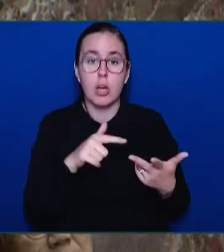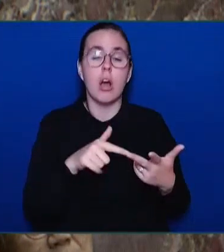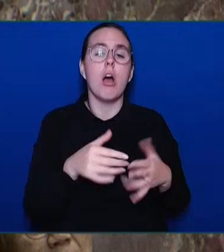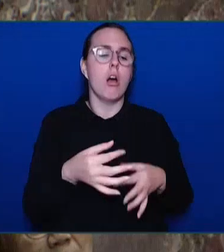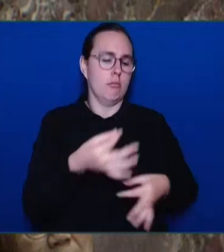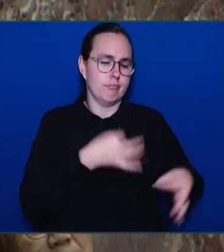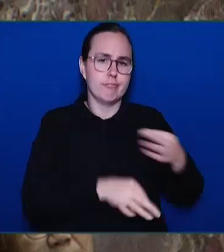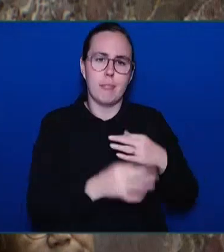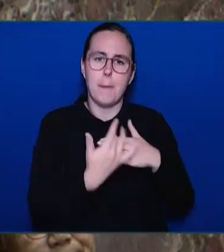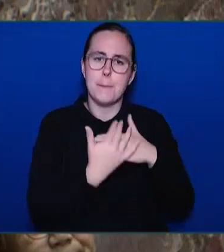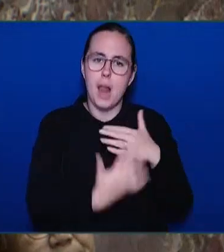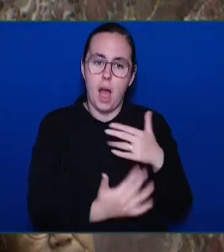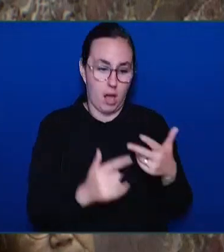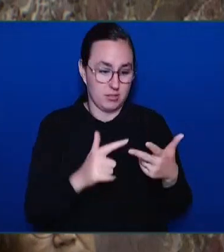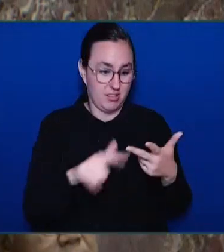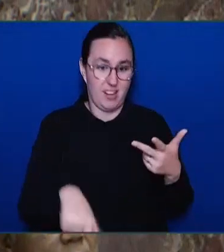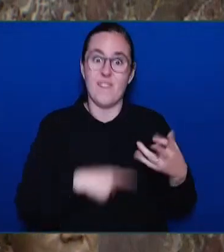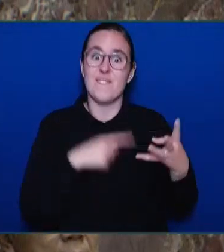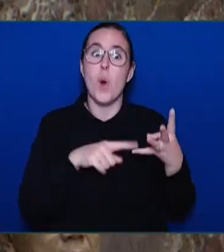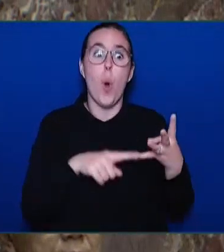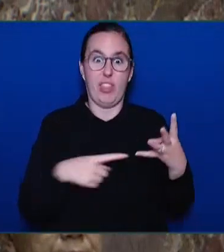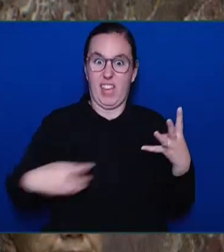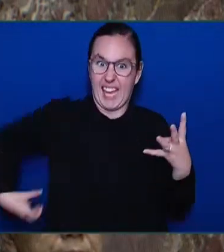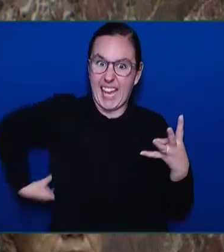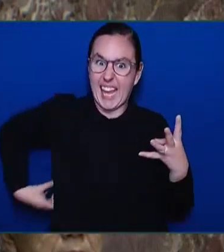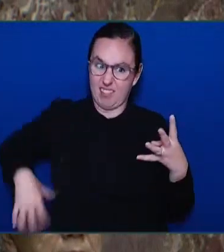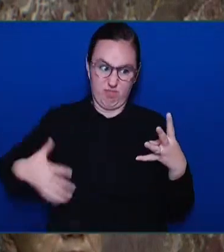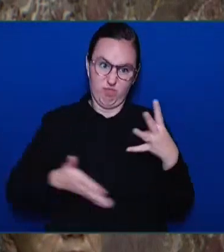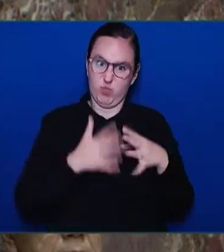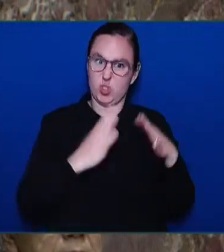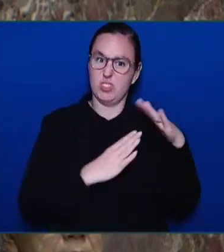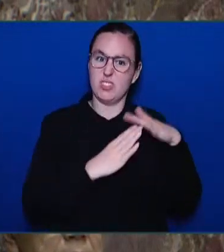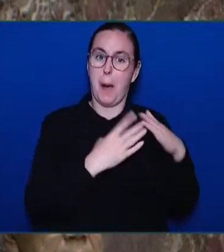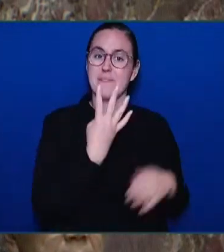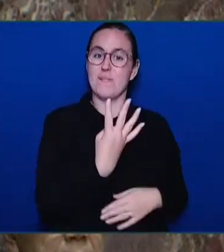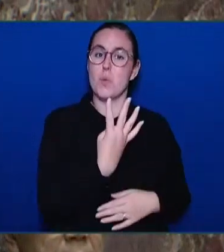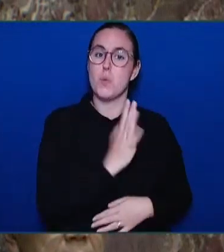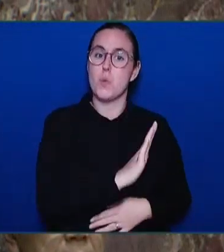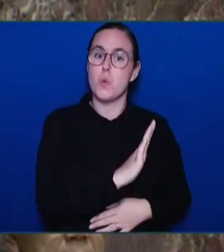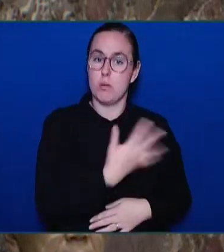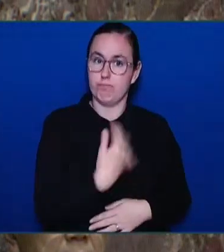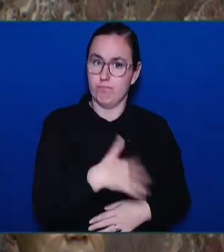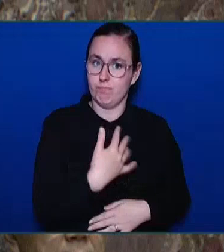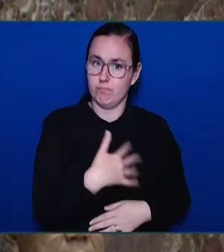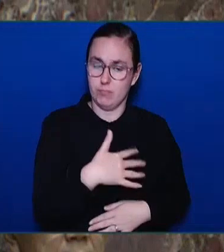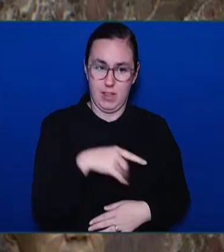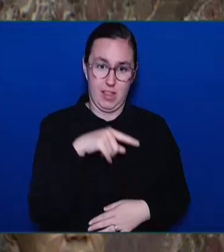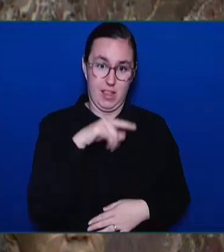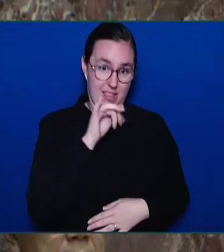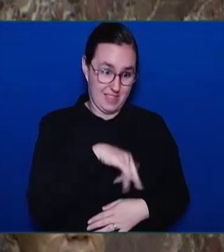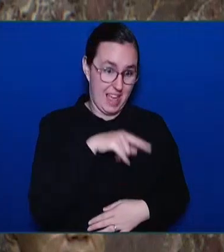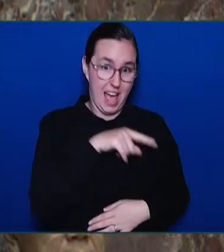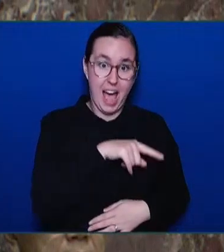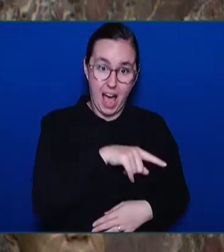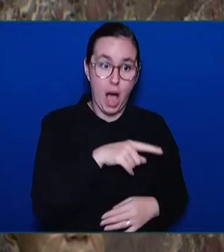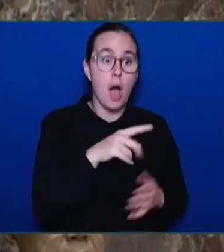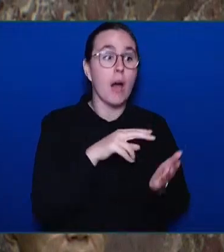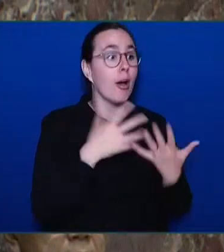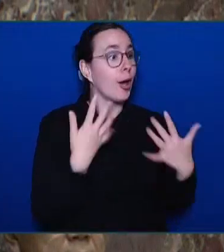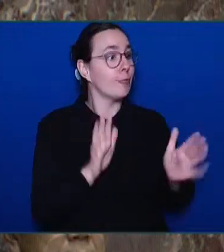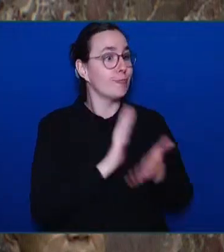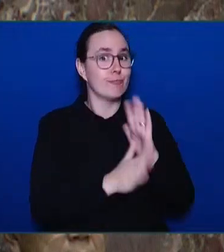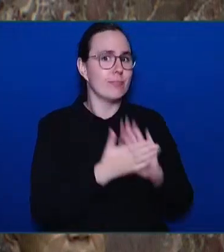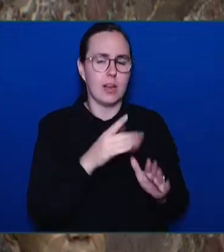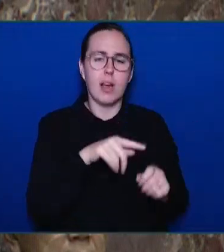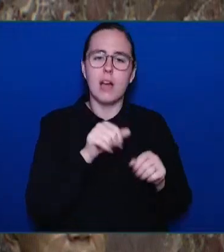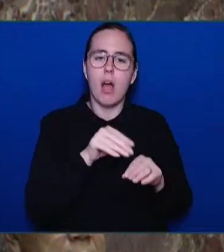burden is attributed to diseases outside of this group, such as kidney disease. Worldwide, 850 million people are